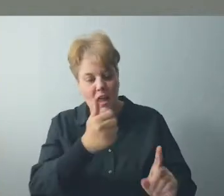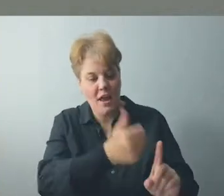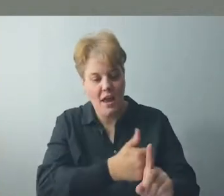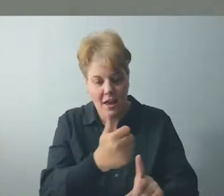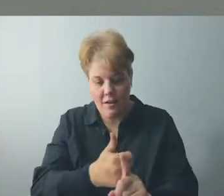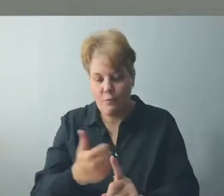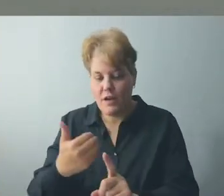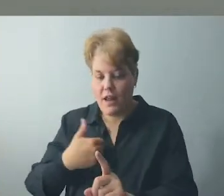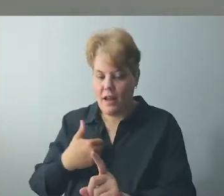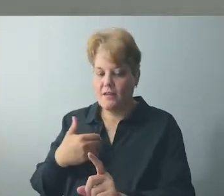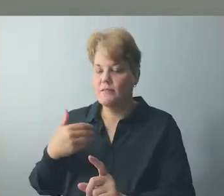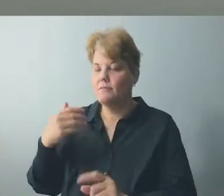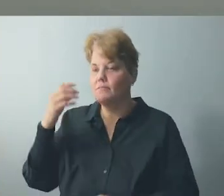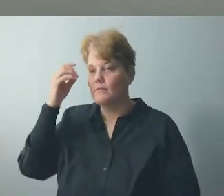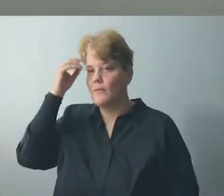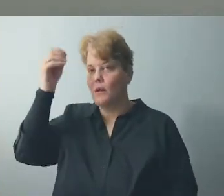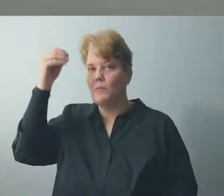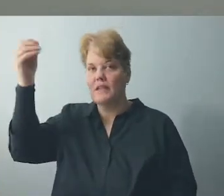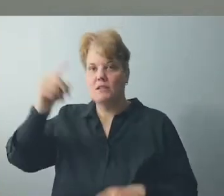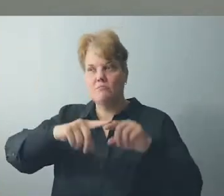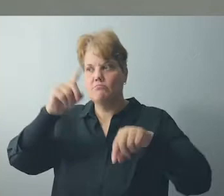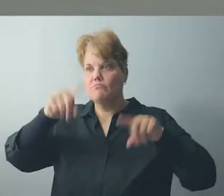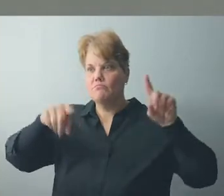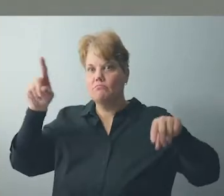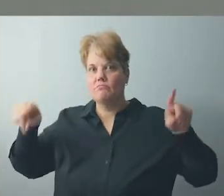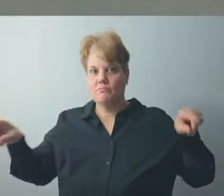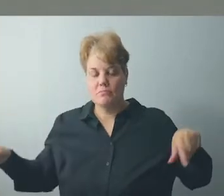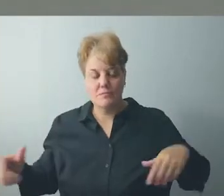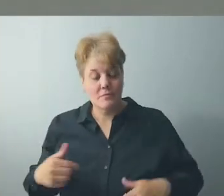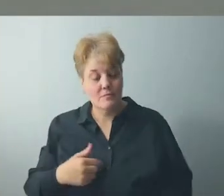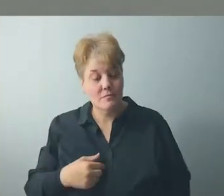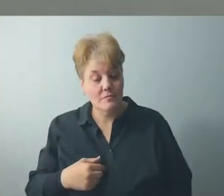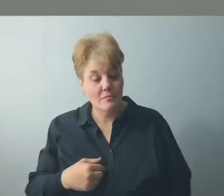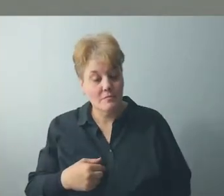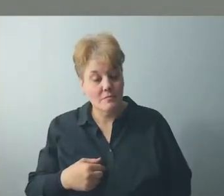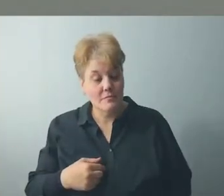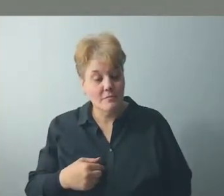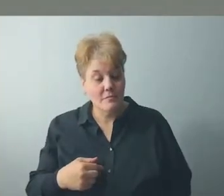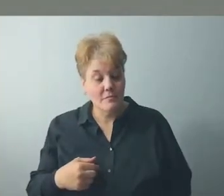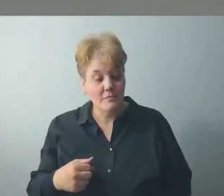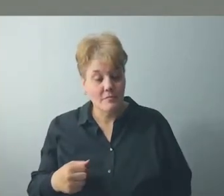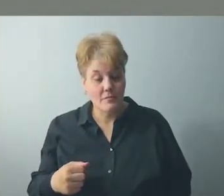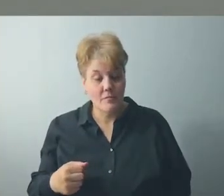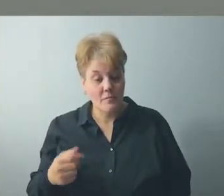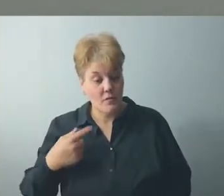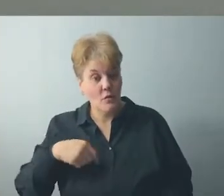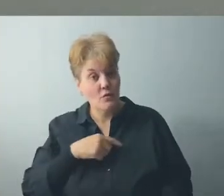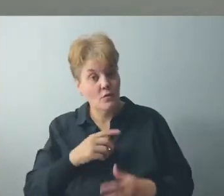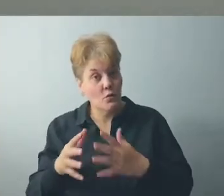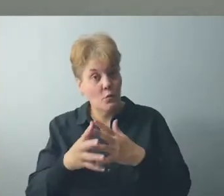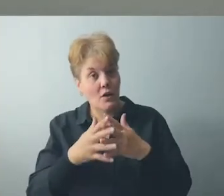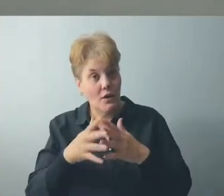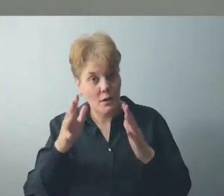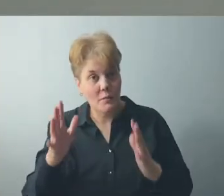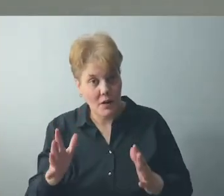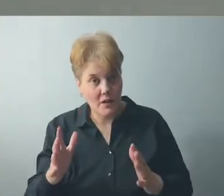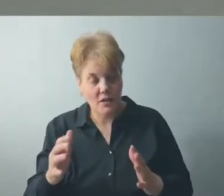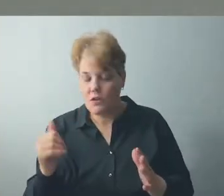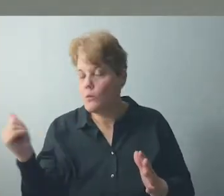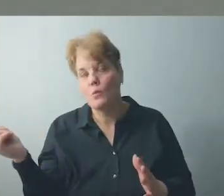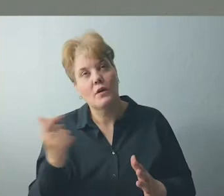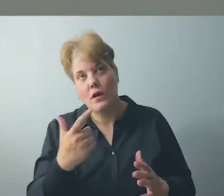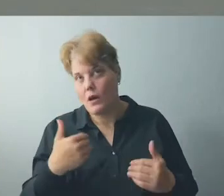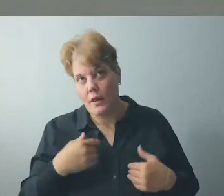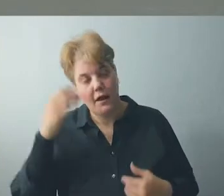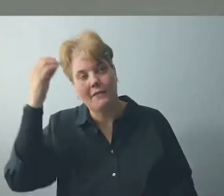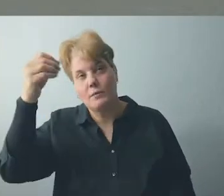have different opinions about things. We're Americans, right? All Americans have opinions. Just ask us and we'll